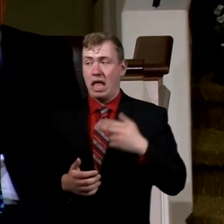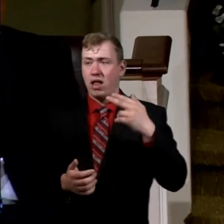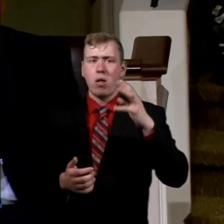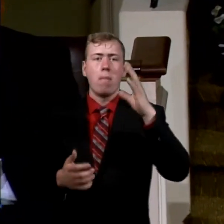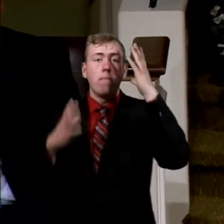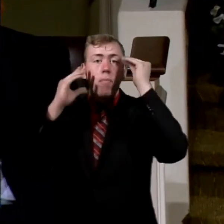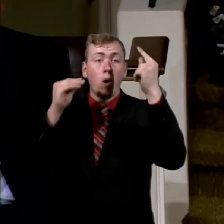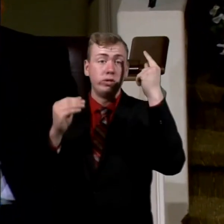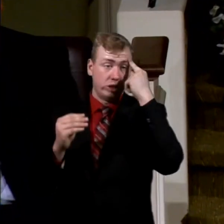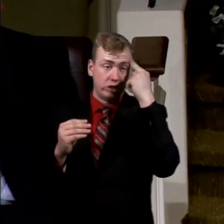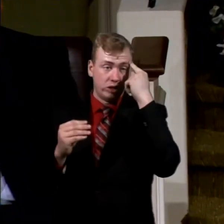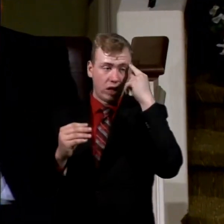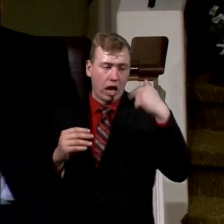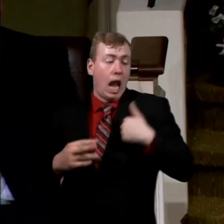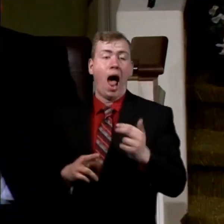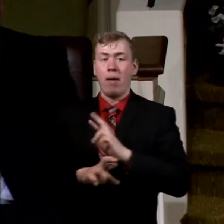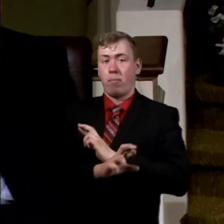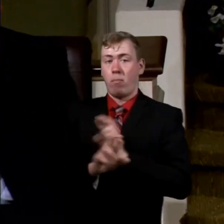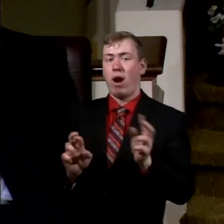And he wasn't ready.